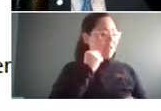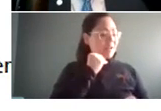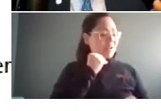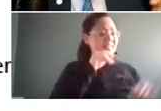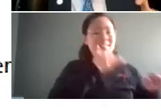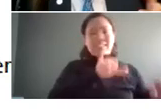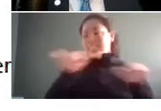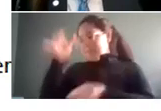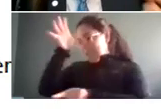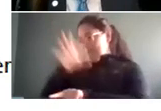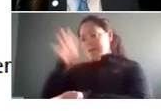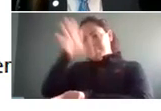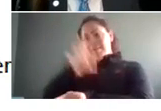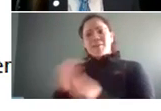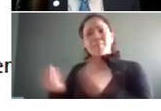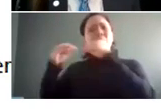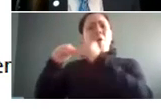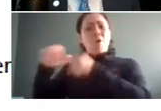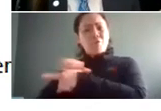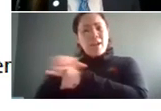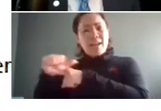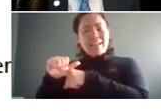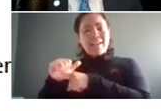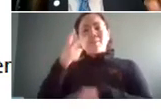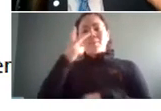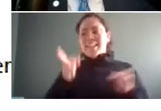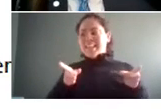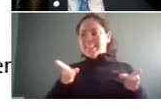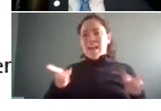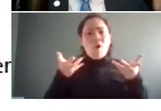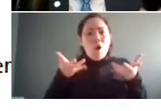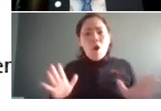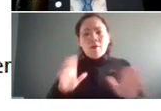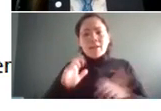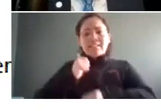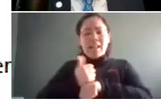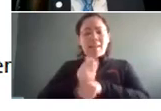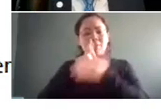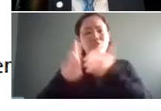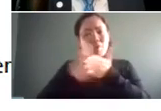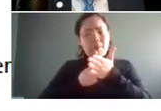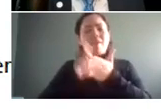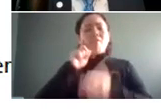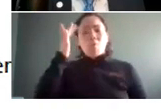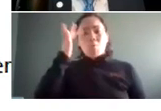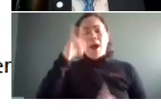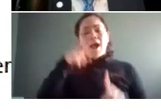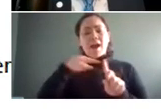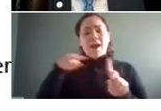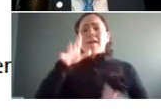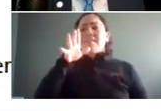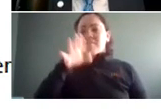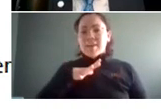and you can see that there was an underlying reason a discriminatory reason of why uh females were uh were